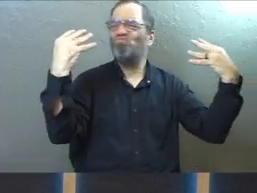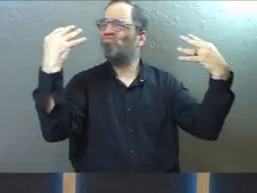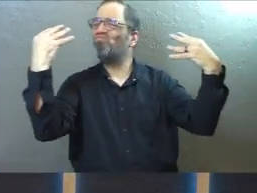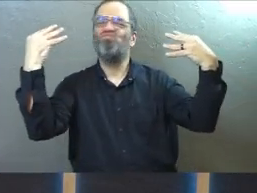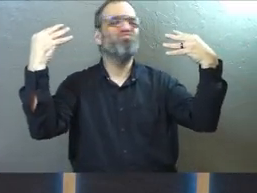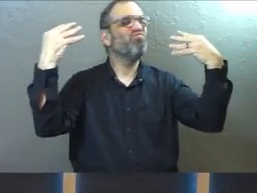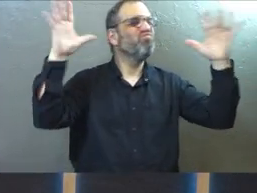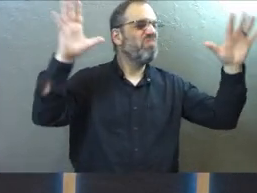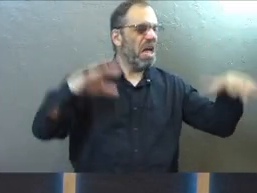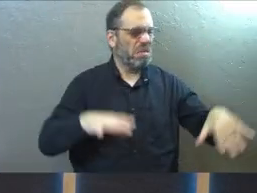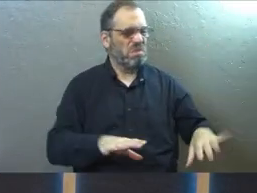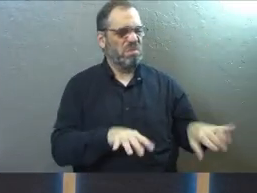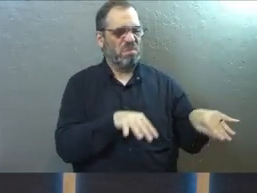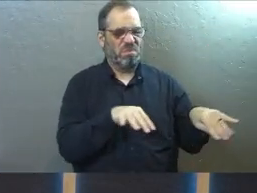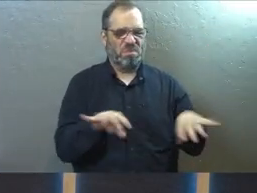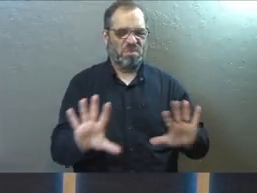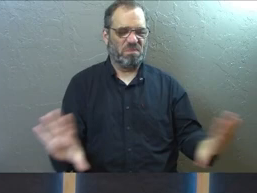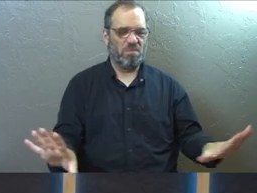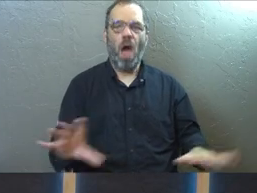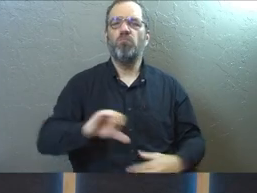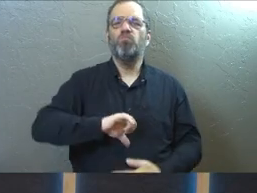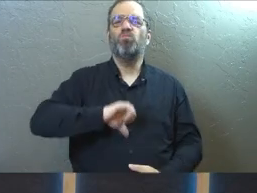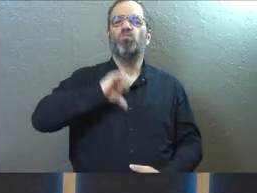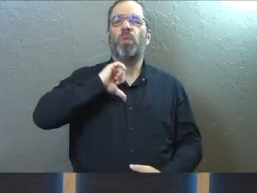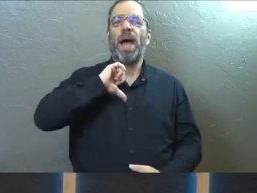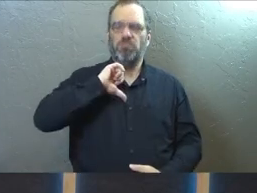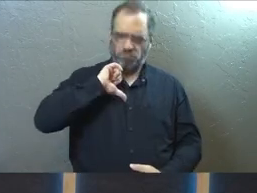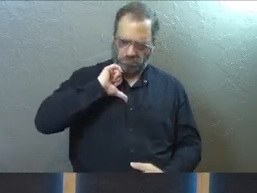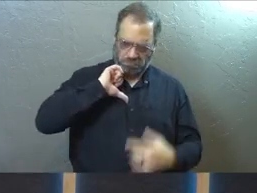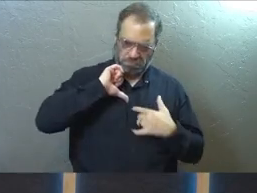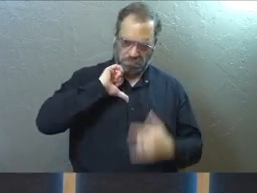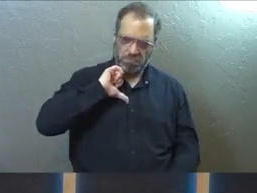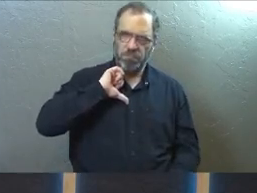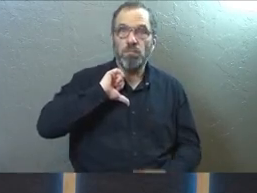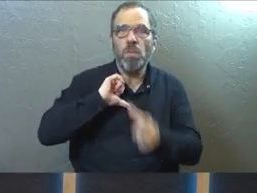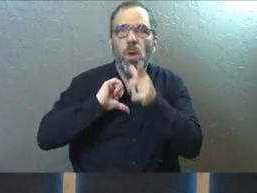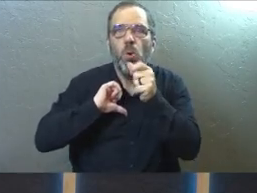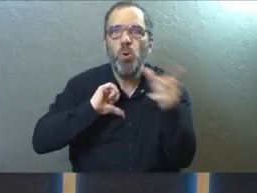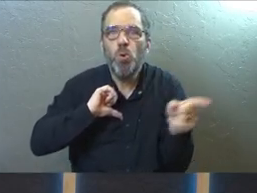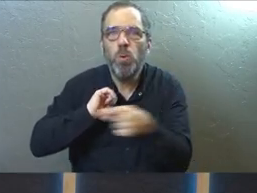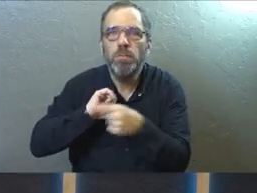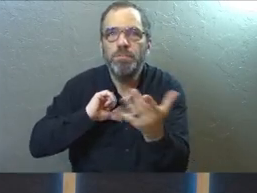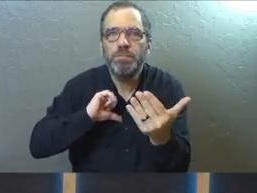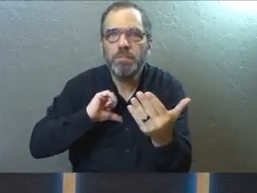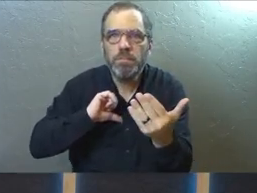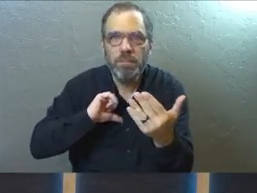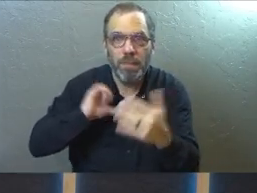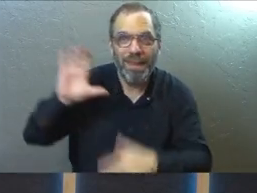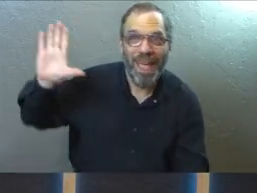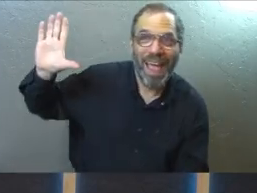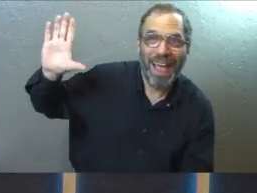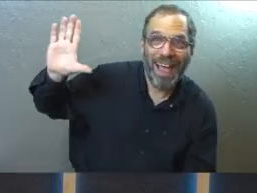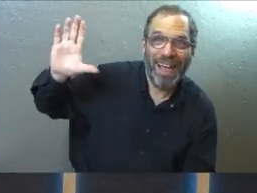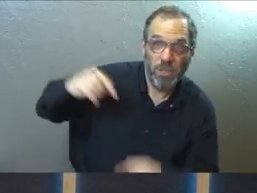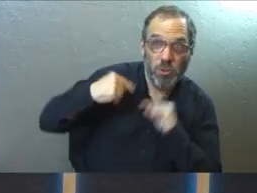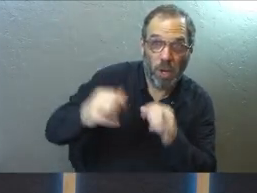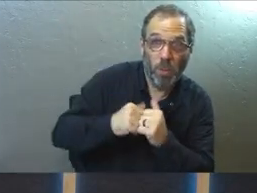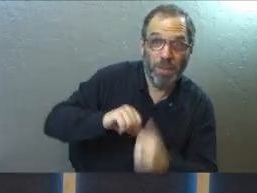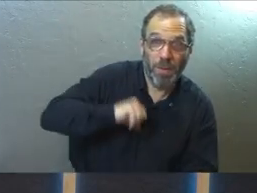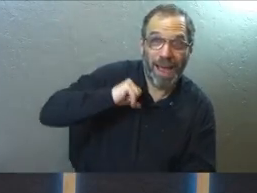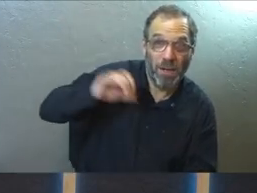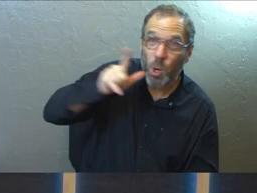higher than everybody else in the room pride. How many in this room right now, show of hands, struggle with pride?